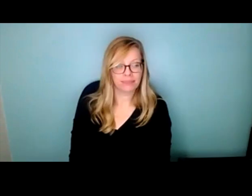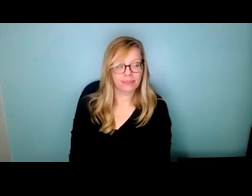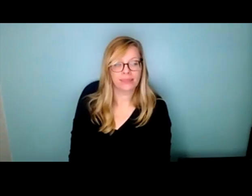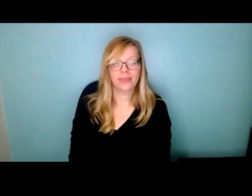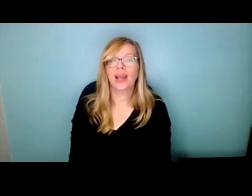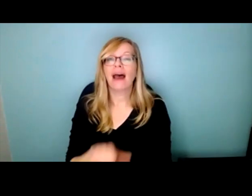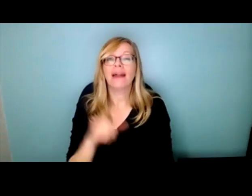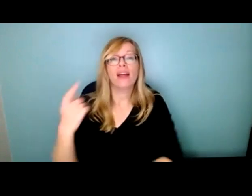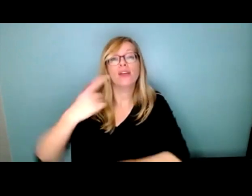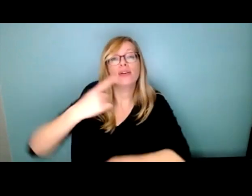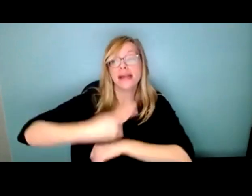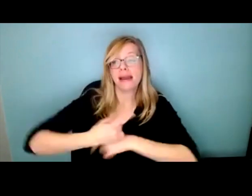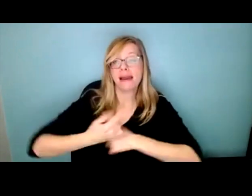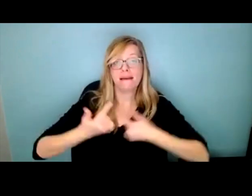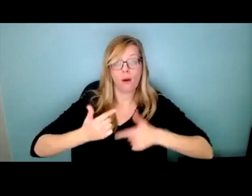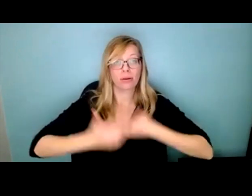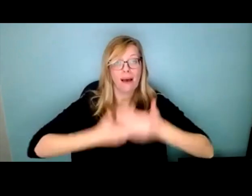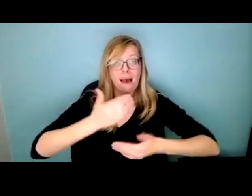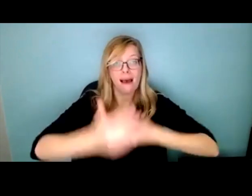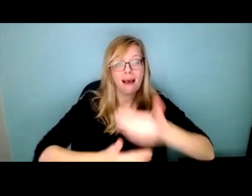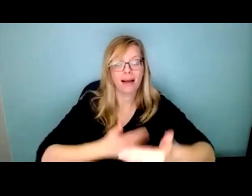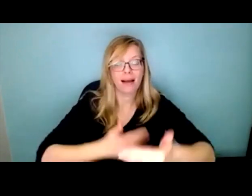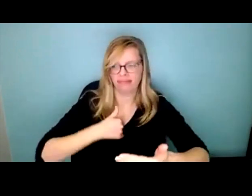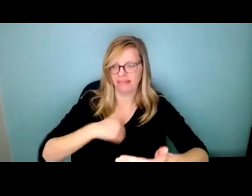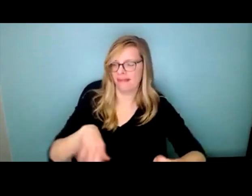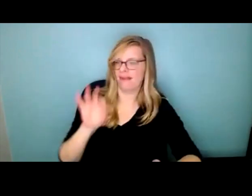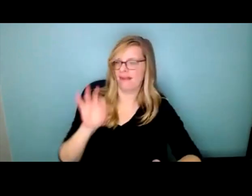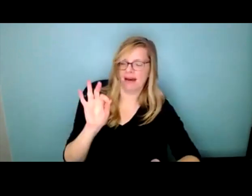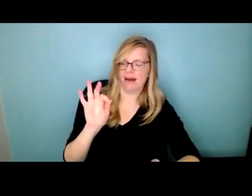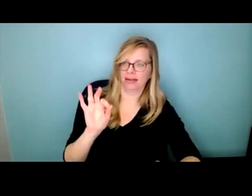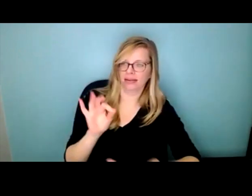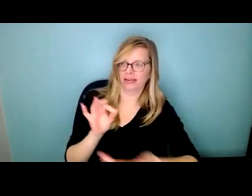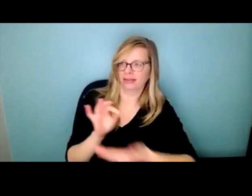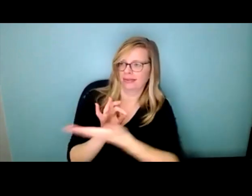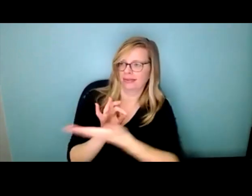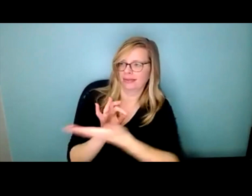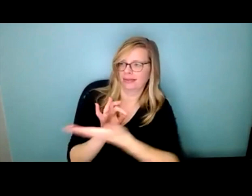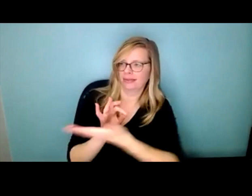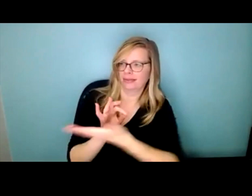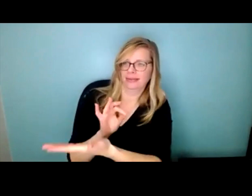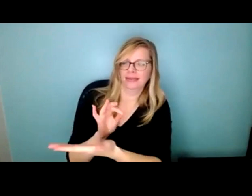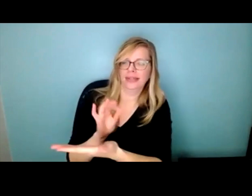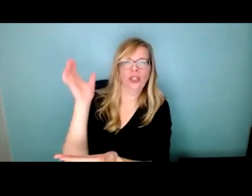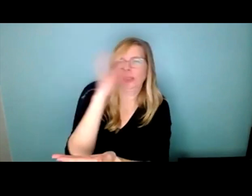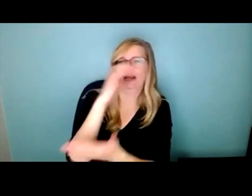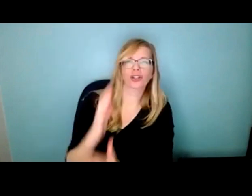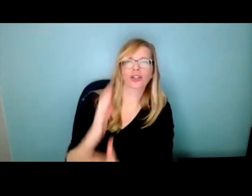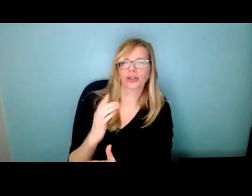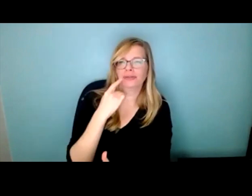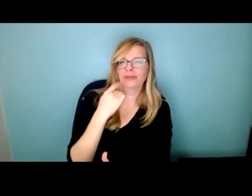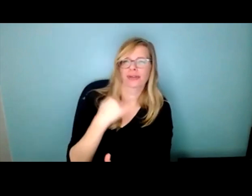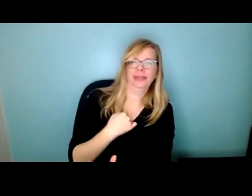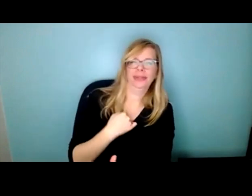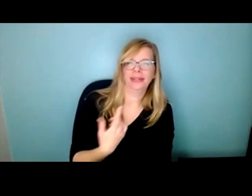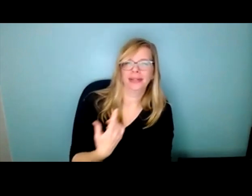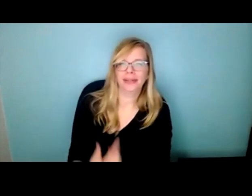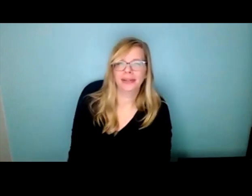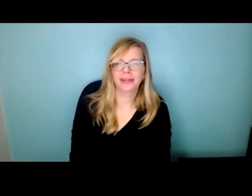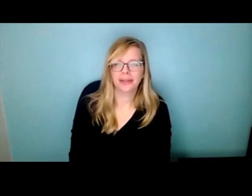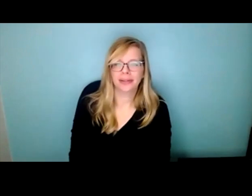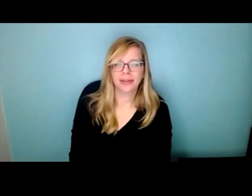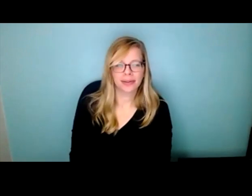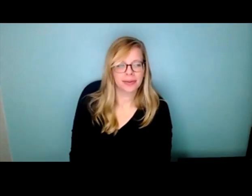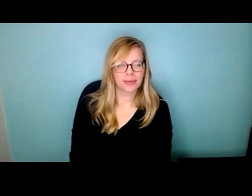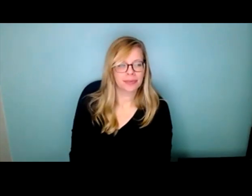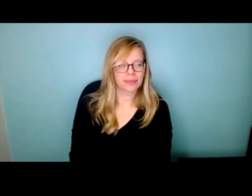Another day goes by And I find that you are a stranger to me